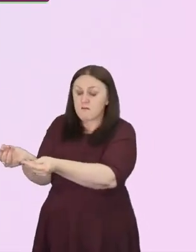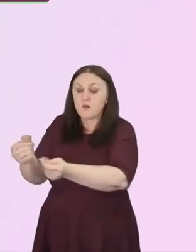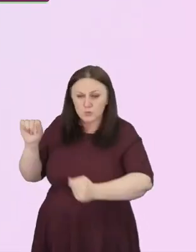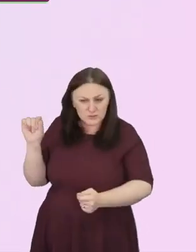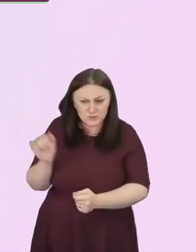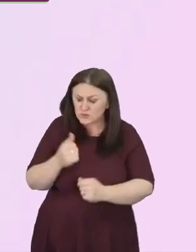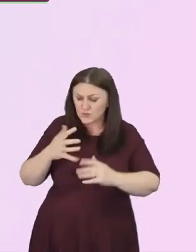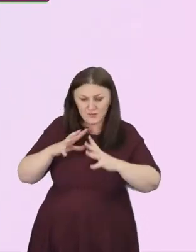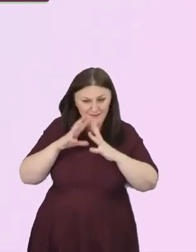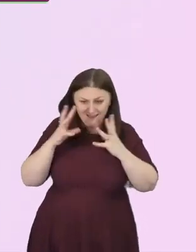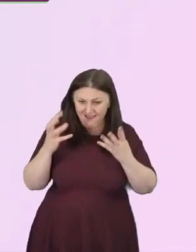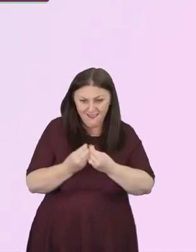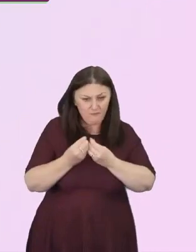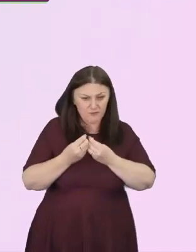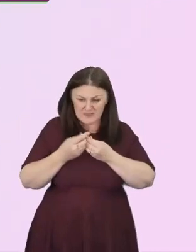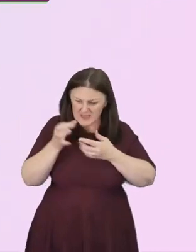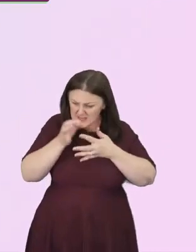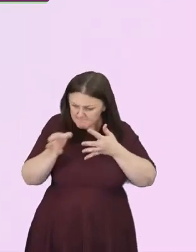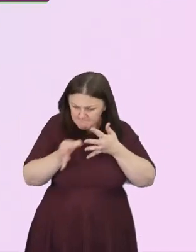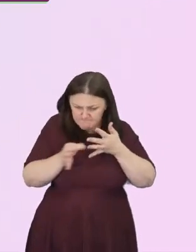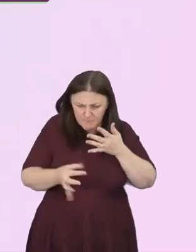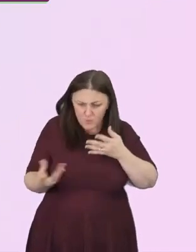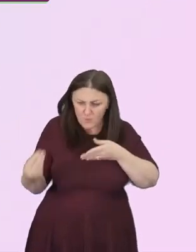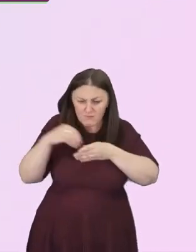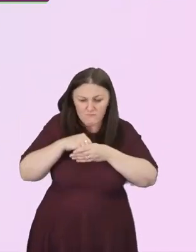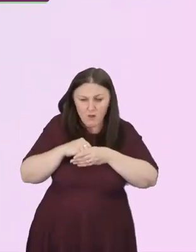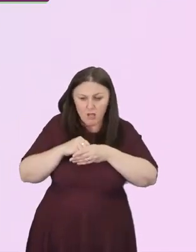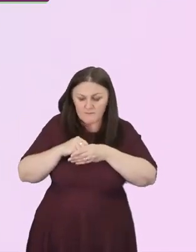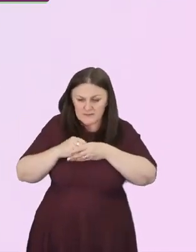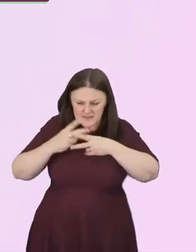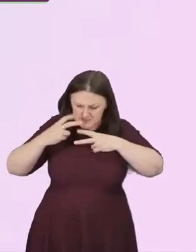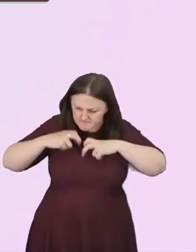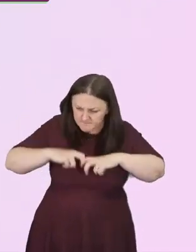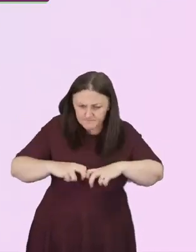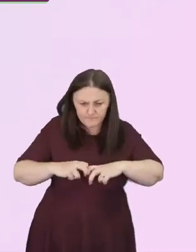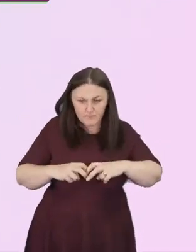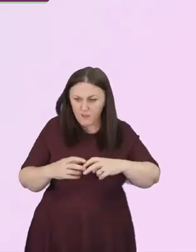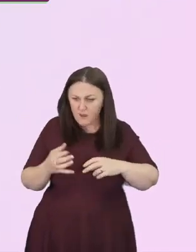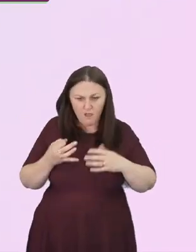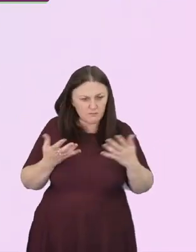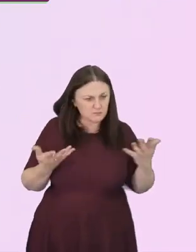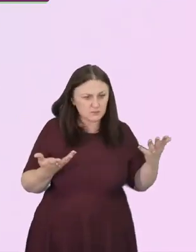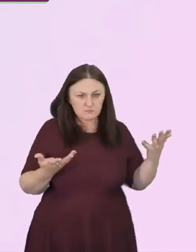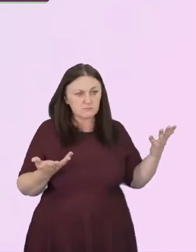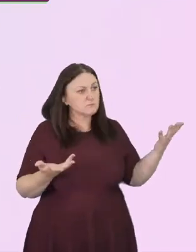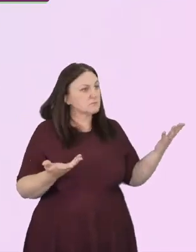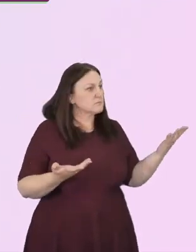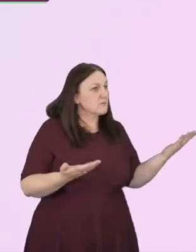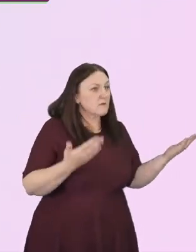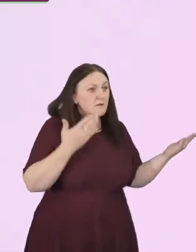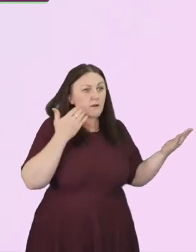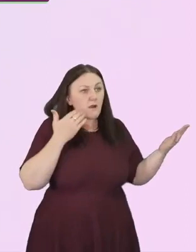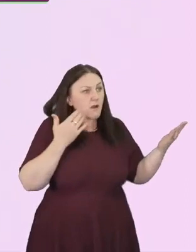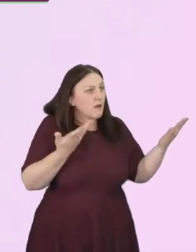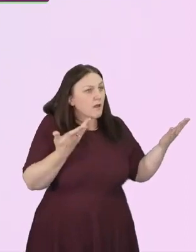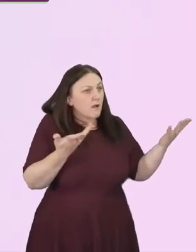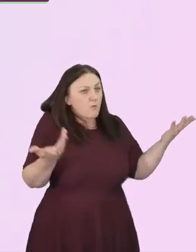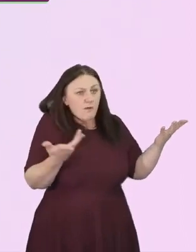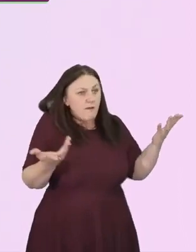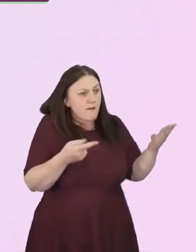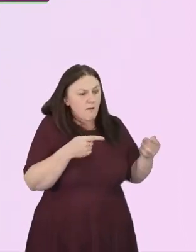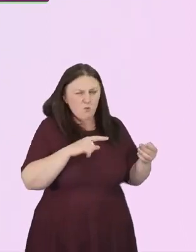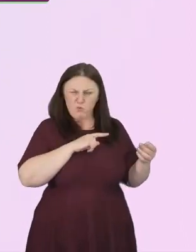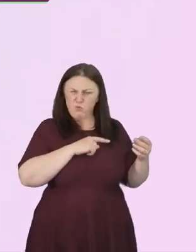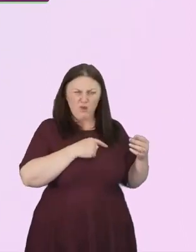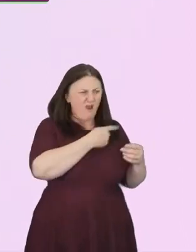that we are involved in and be asking the questions about where the people of colour are. Why is our leadership team all white?